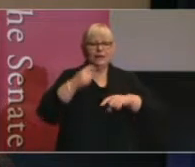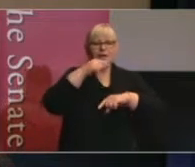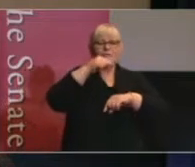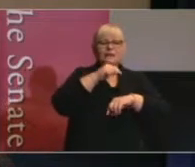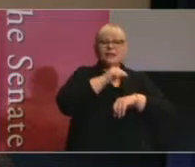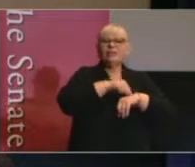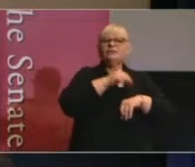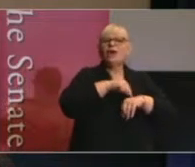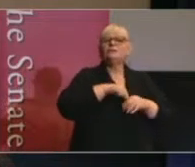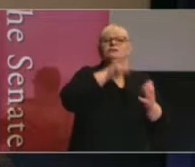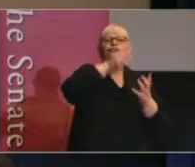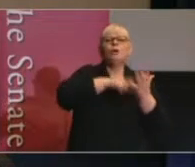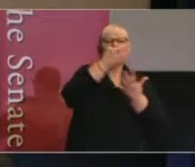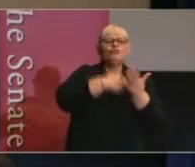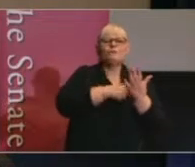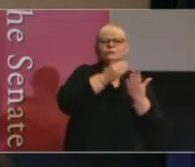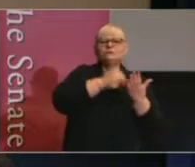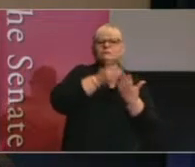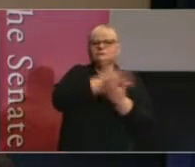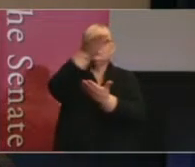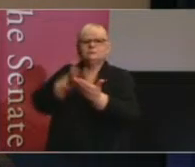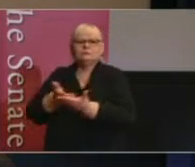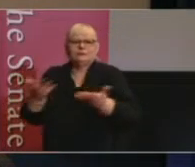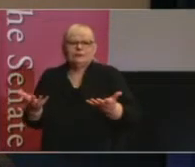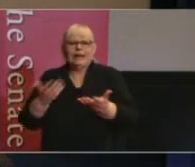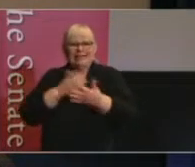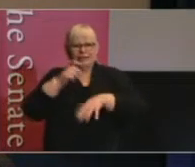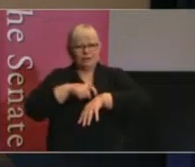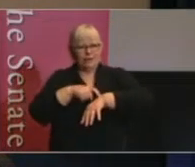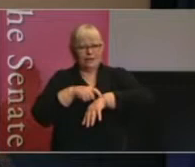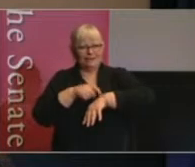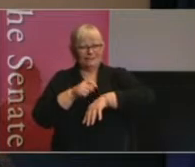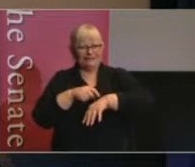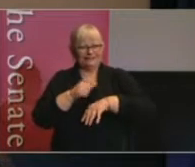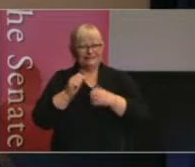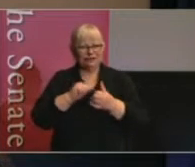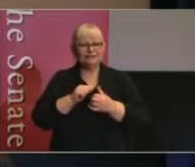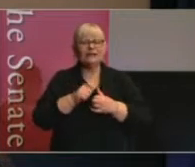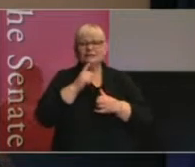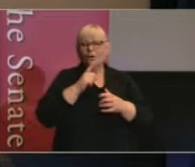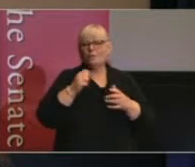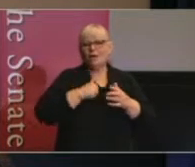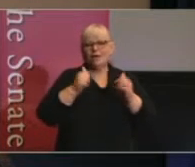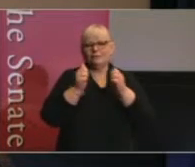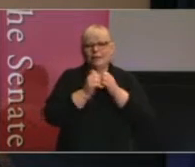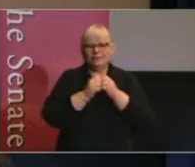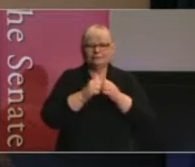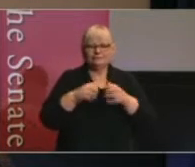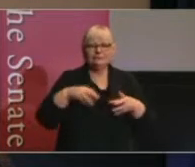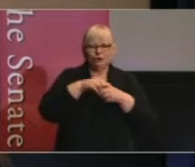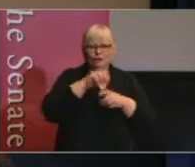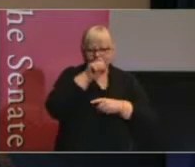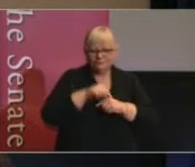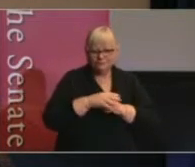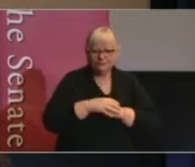reports. And these themes are connected to recommendations in the paper. These same